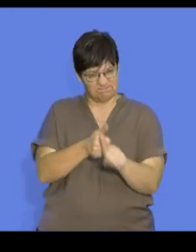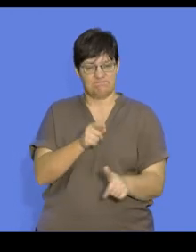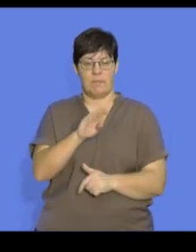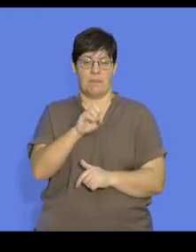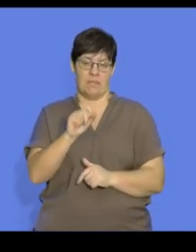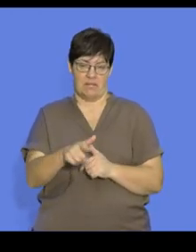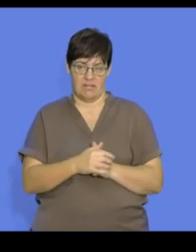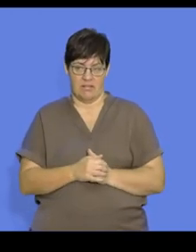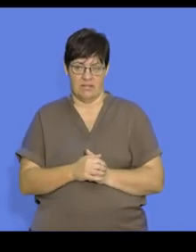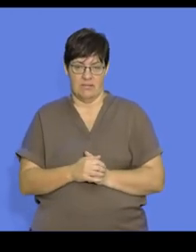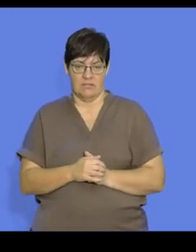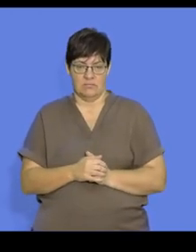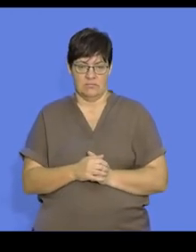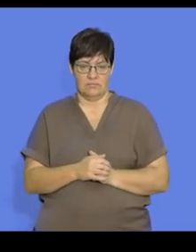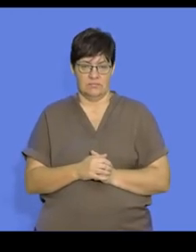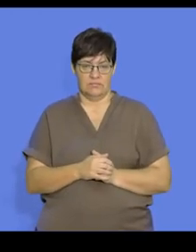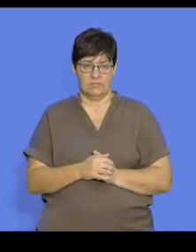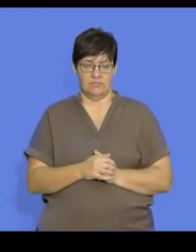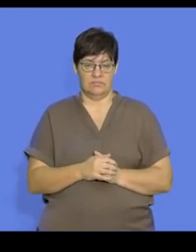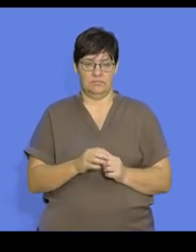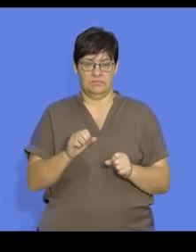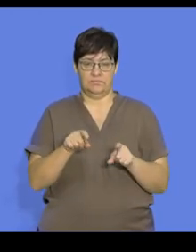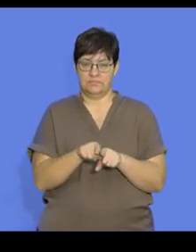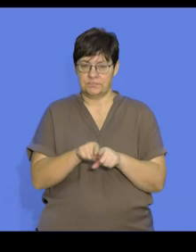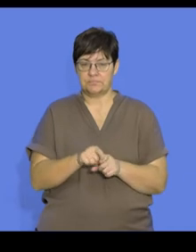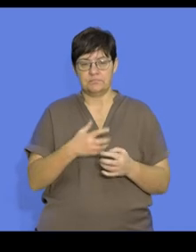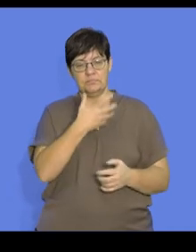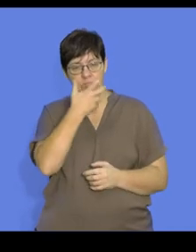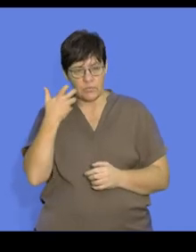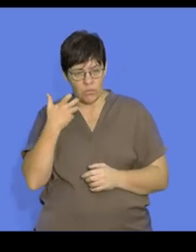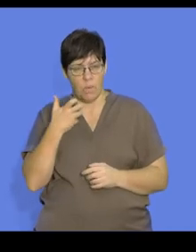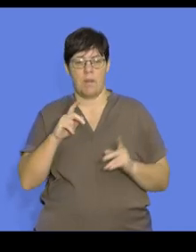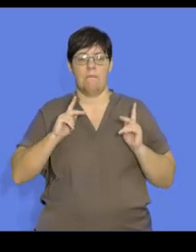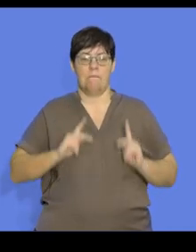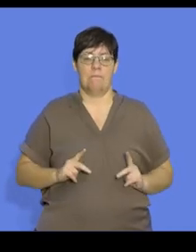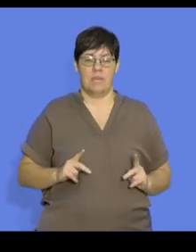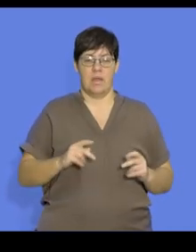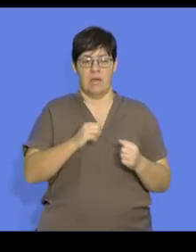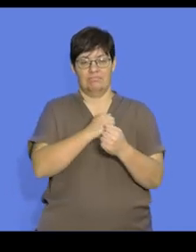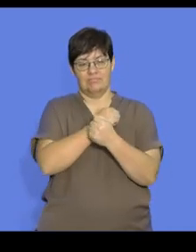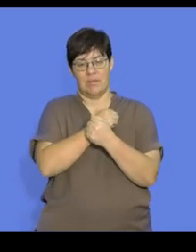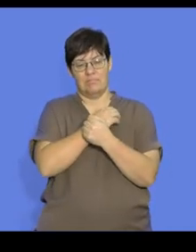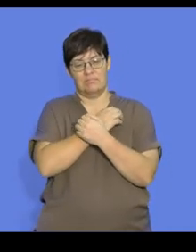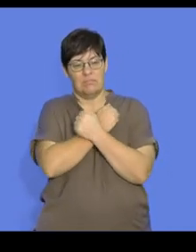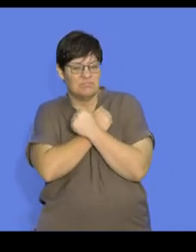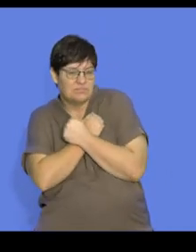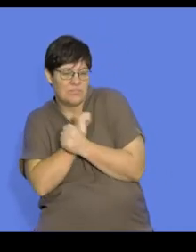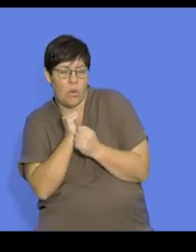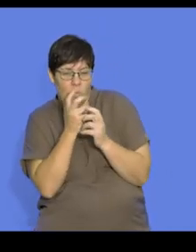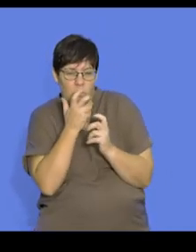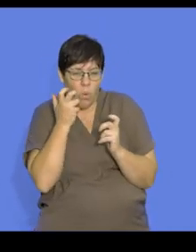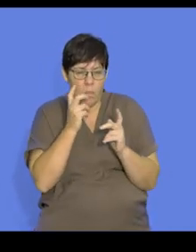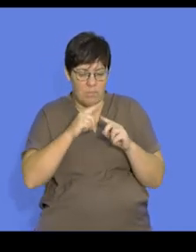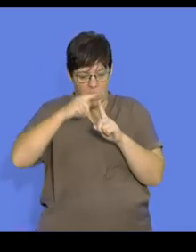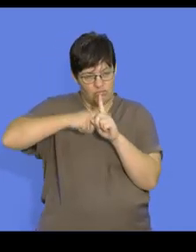of your mammals. We also know that the young are kept warm by the body heat of the parents helping them to regulate their